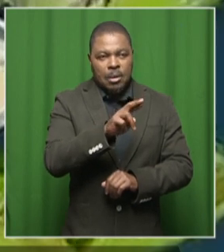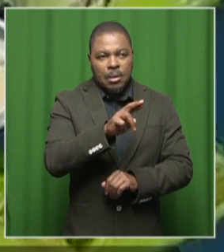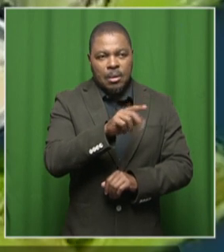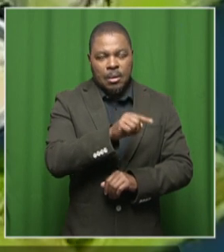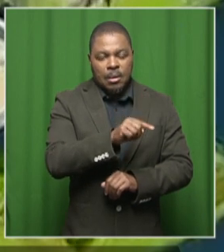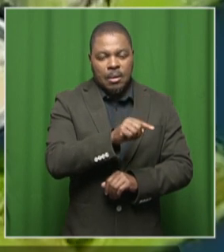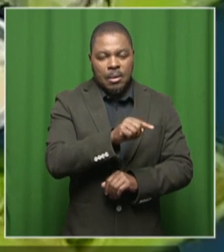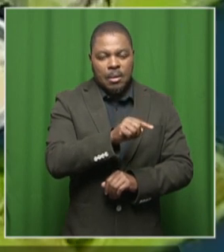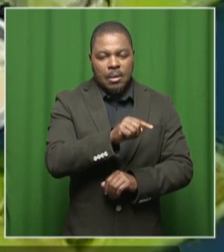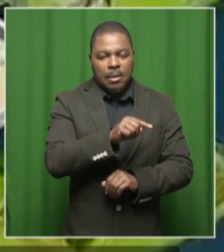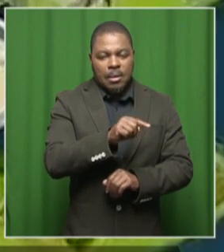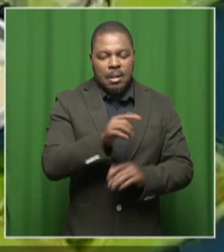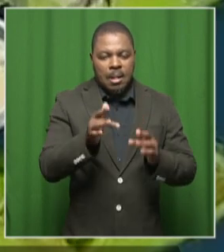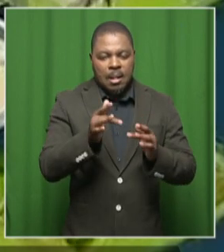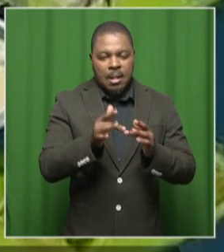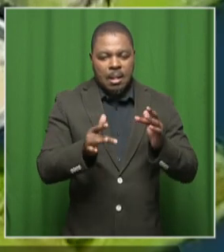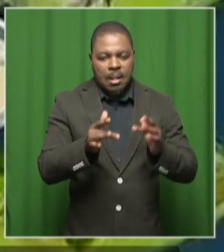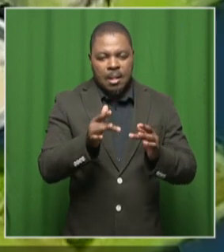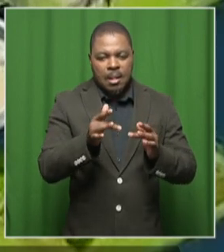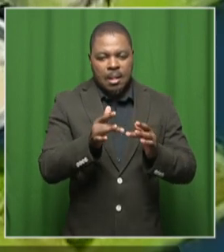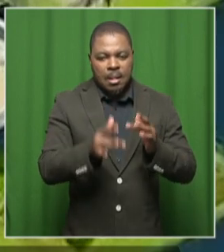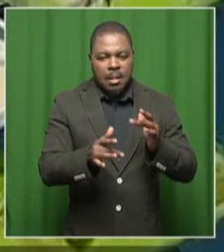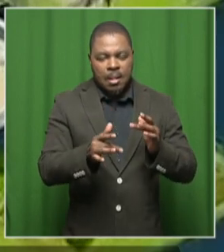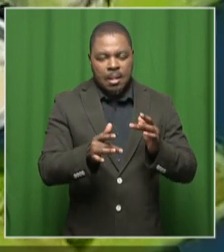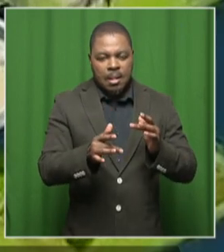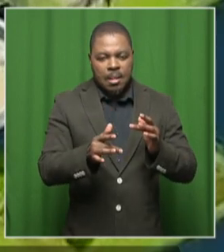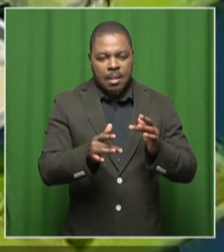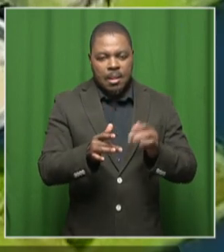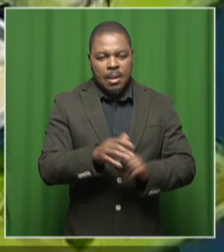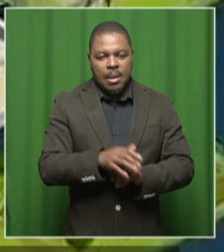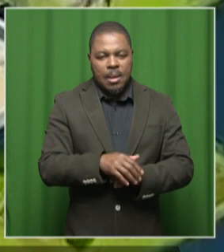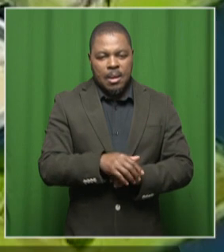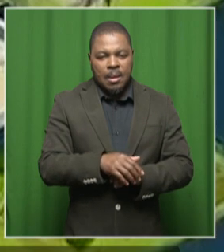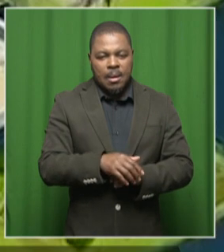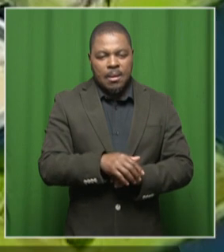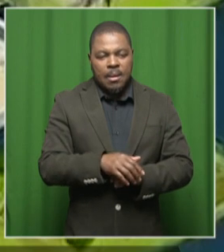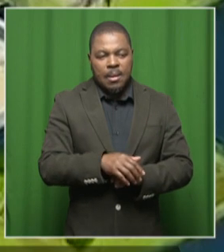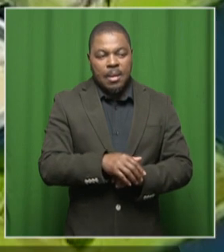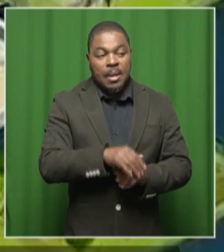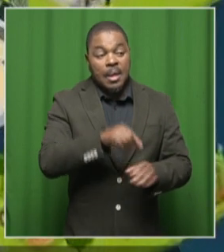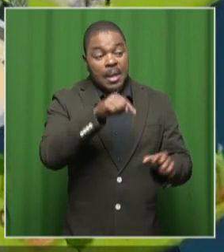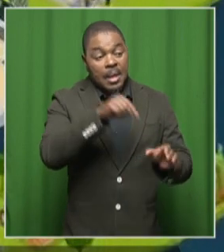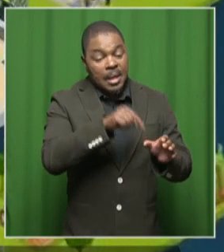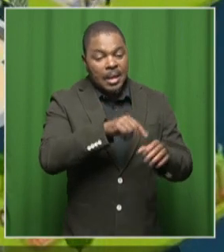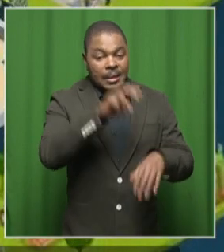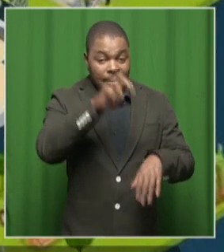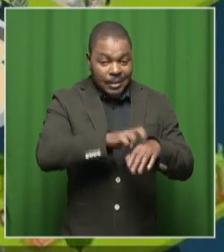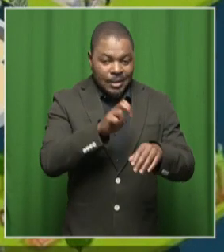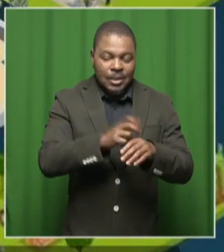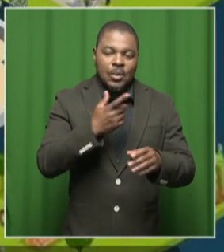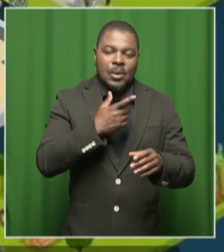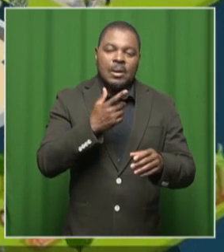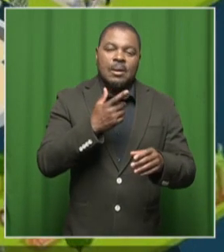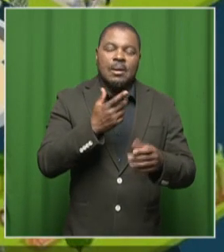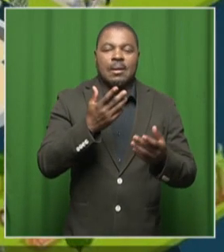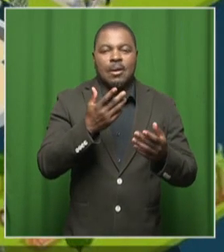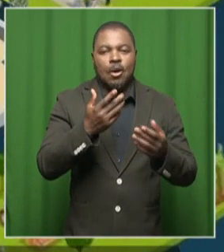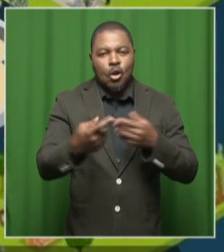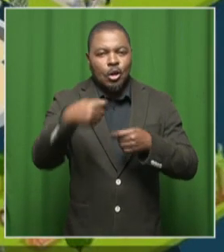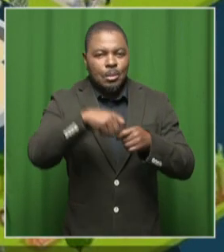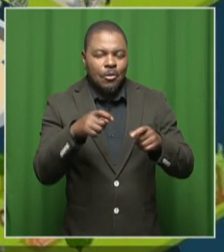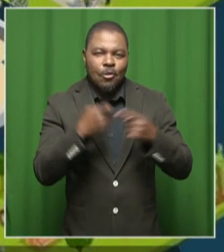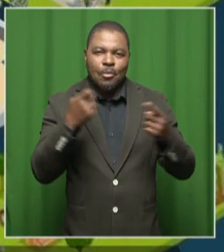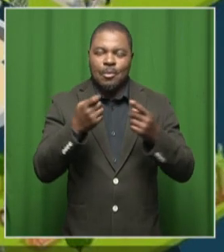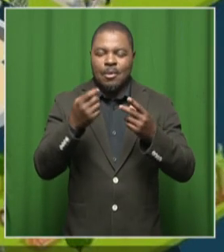And then, and content requires contributions from, from, from the country, from companies who are